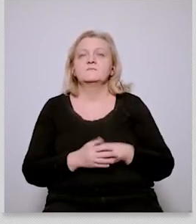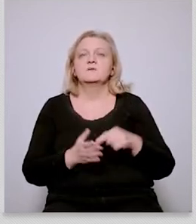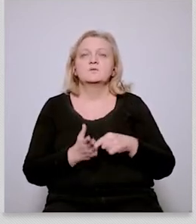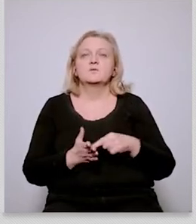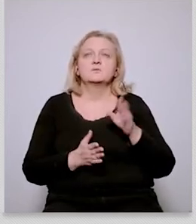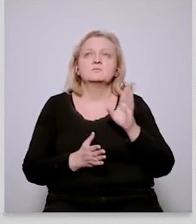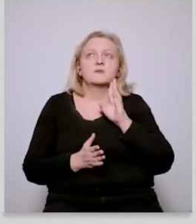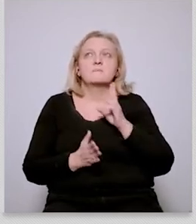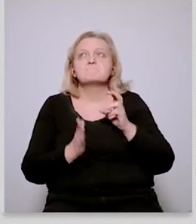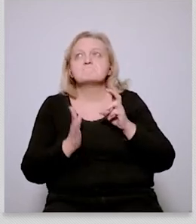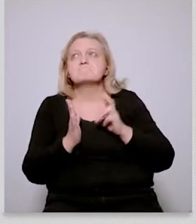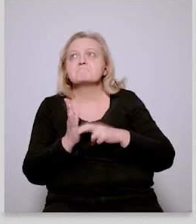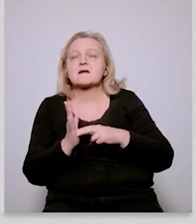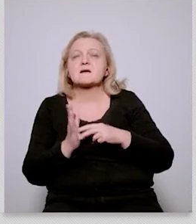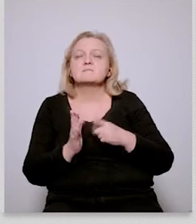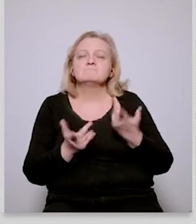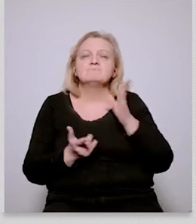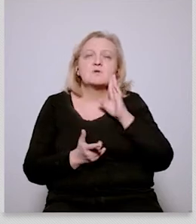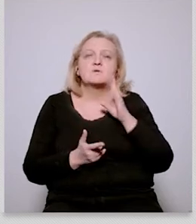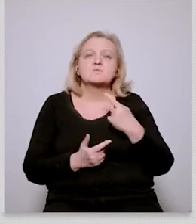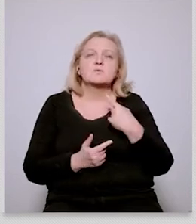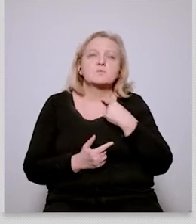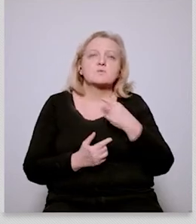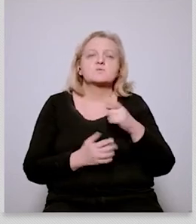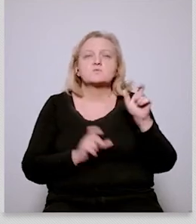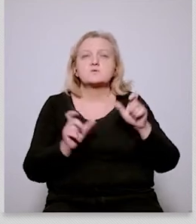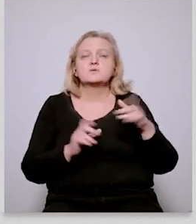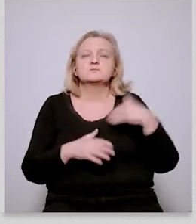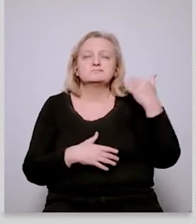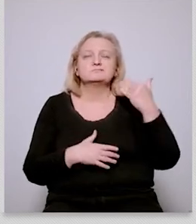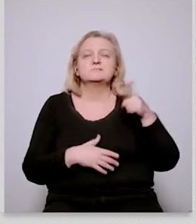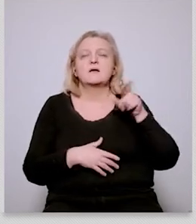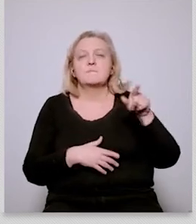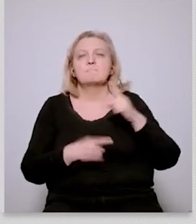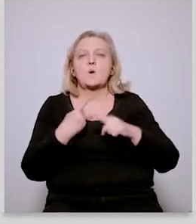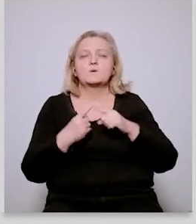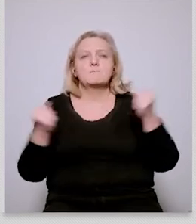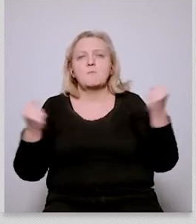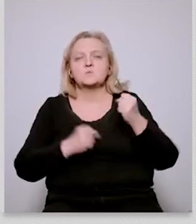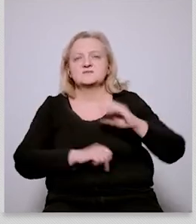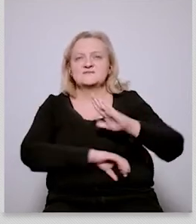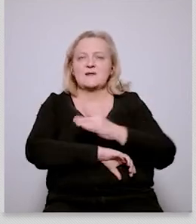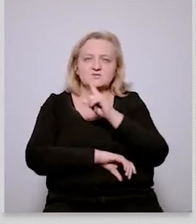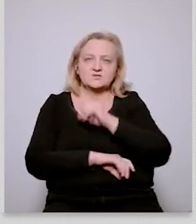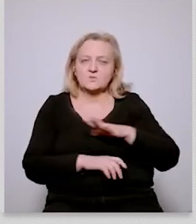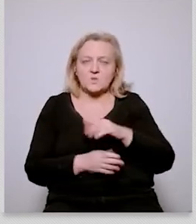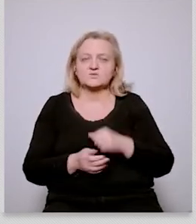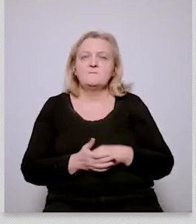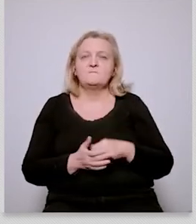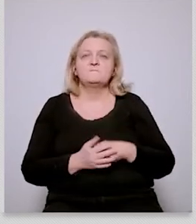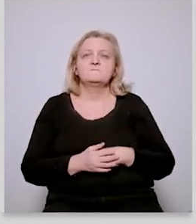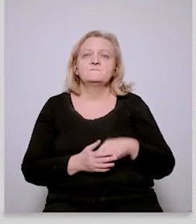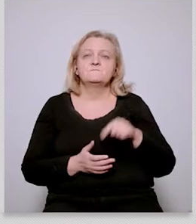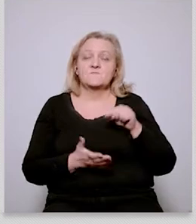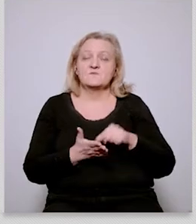you know strong uh public backing and at the same time would really step behind the european climate agenda the european green deal the